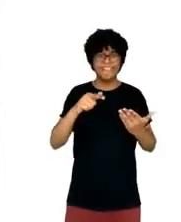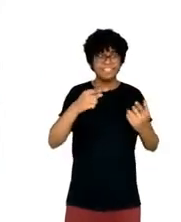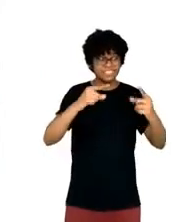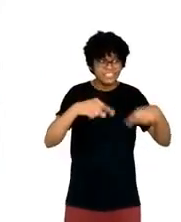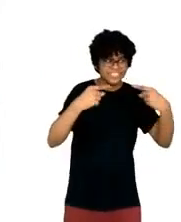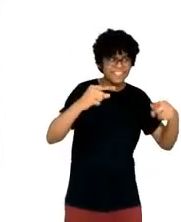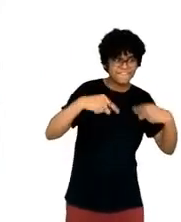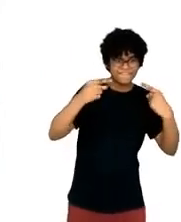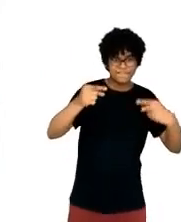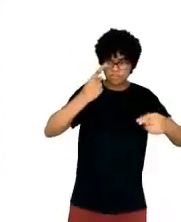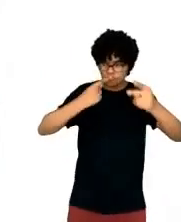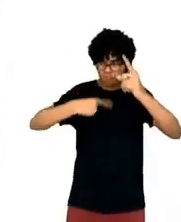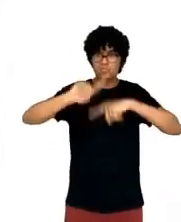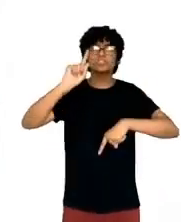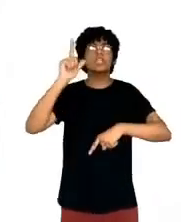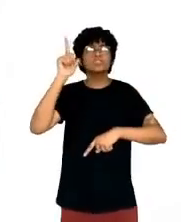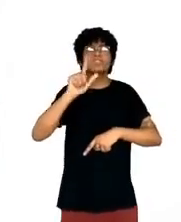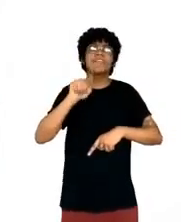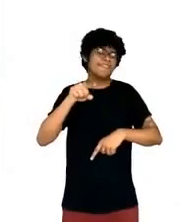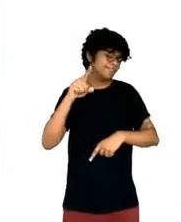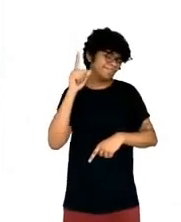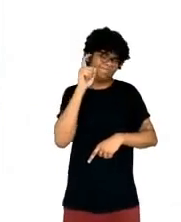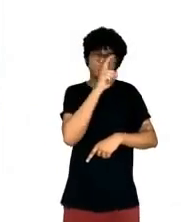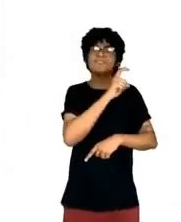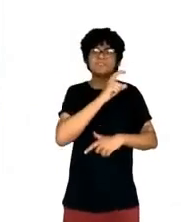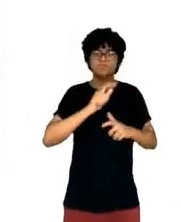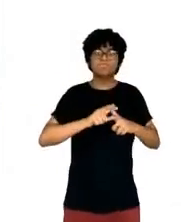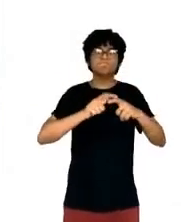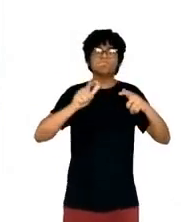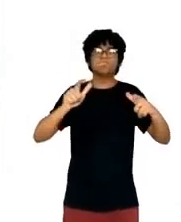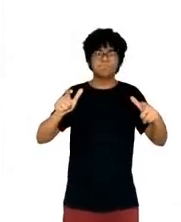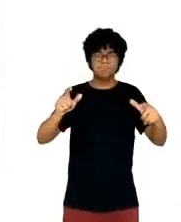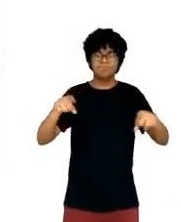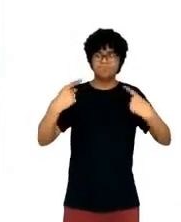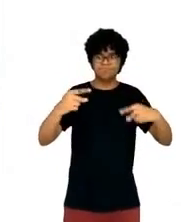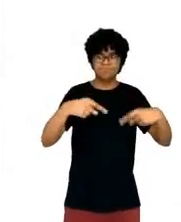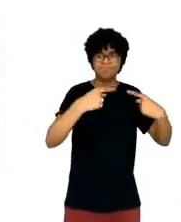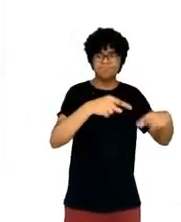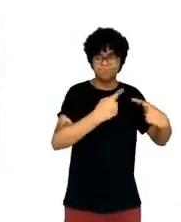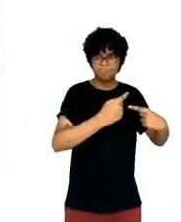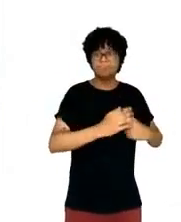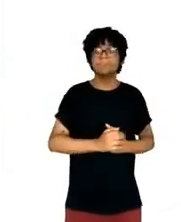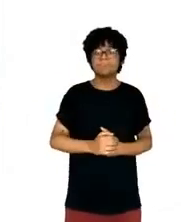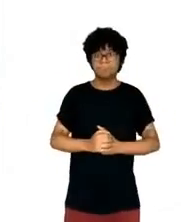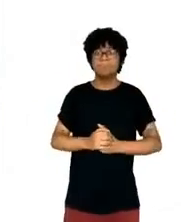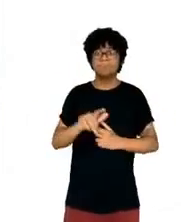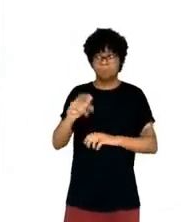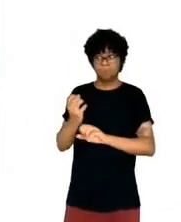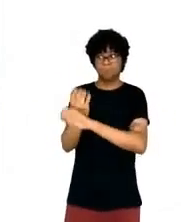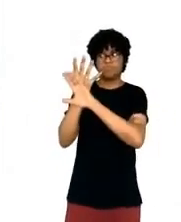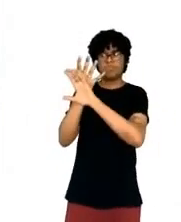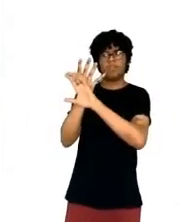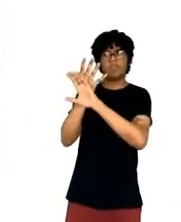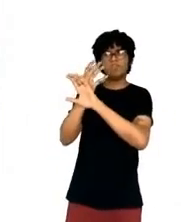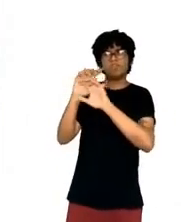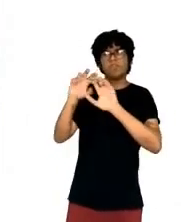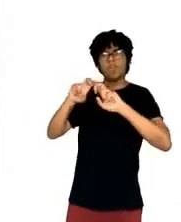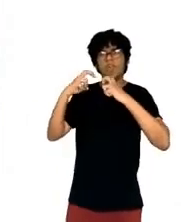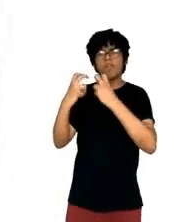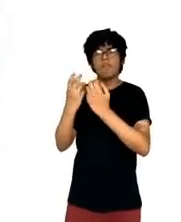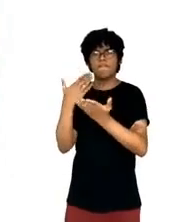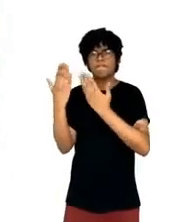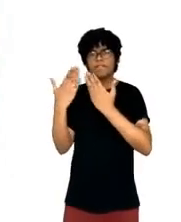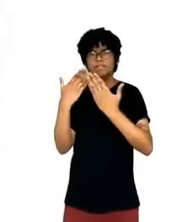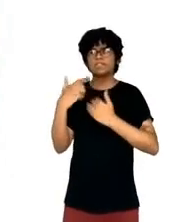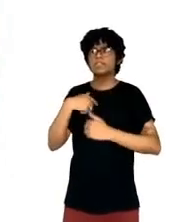I remember pointing this out to the executive leading the ad side that, you know, advertising had